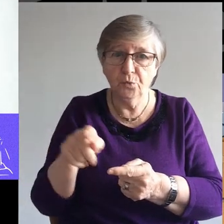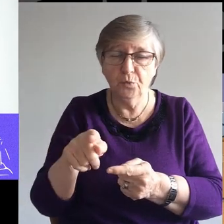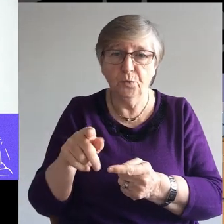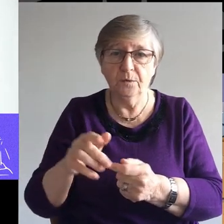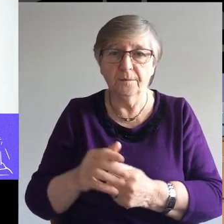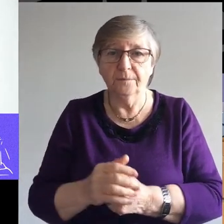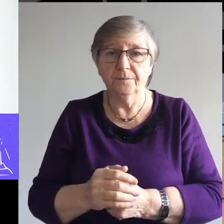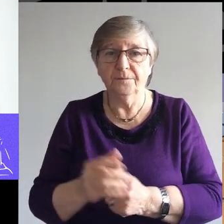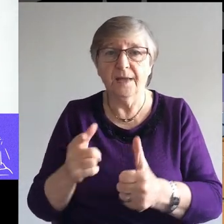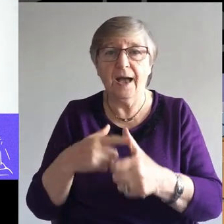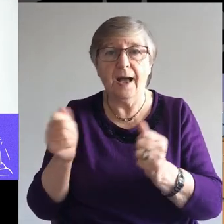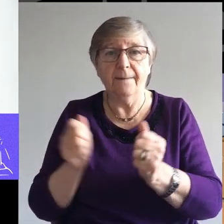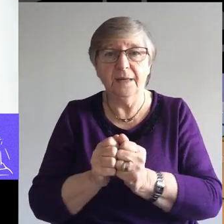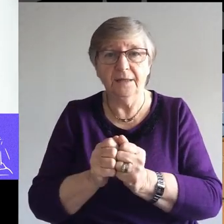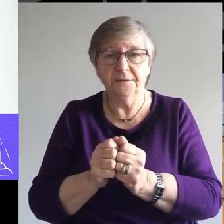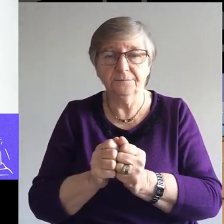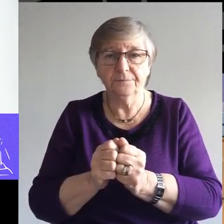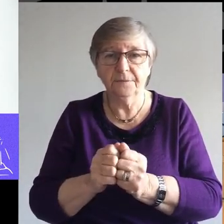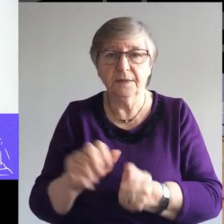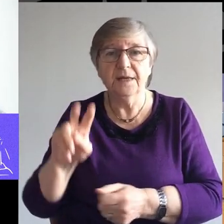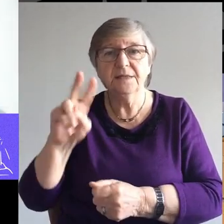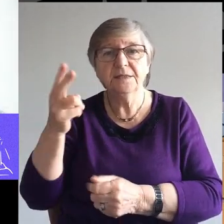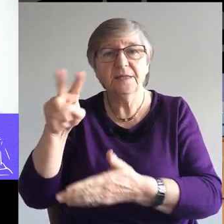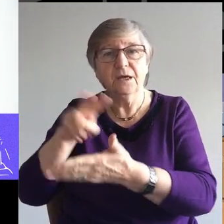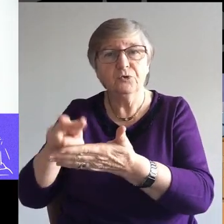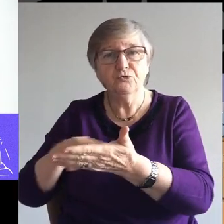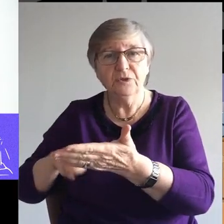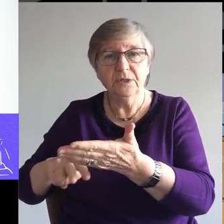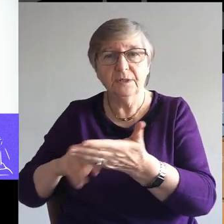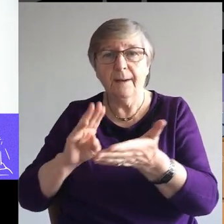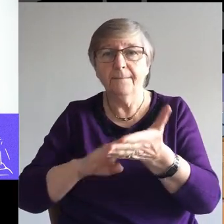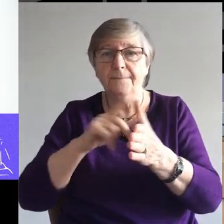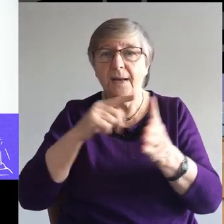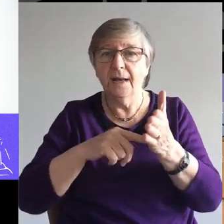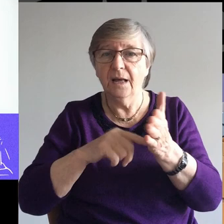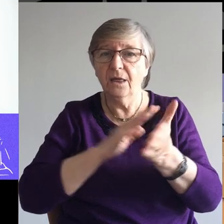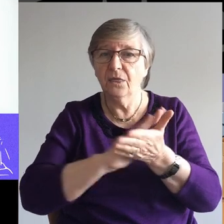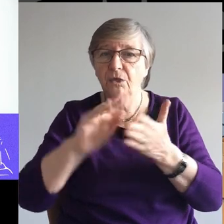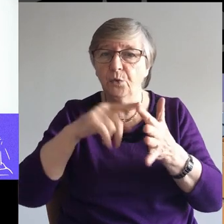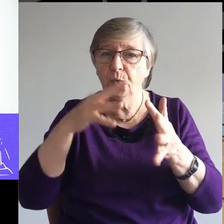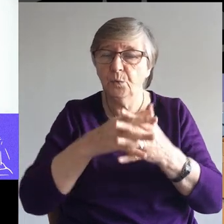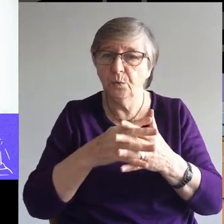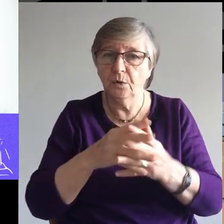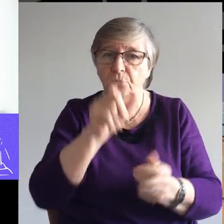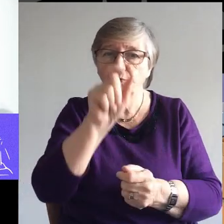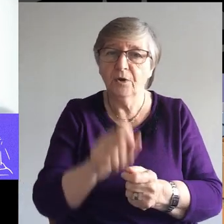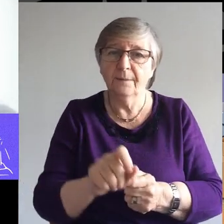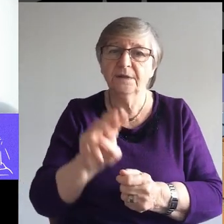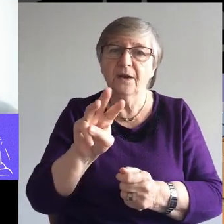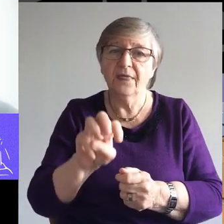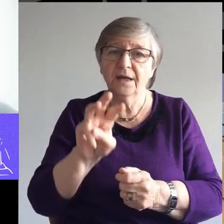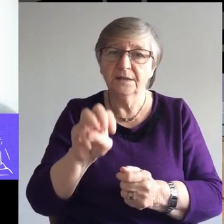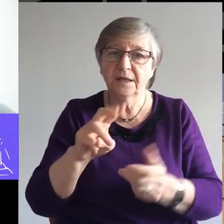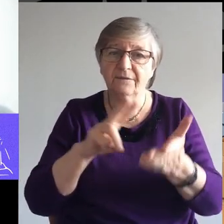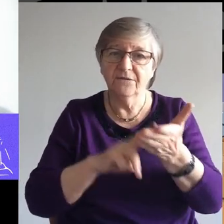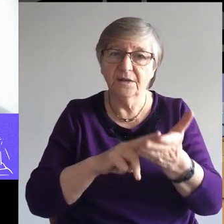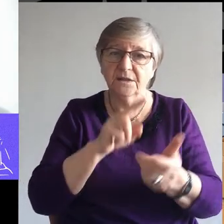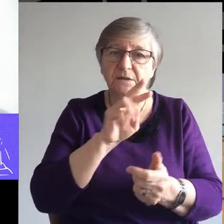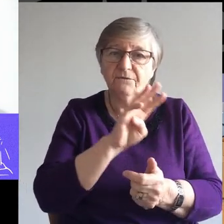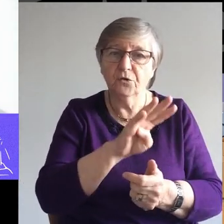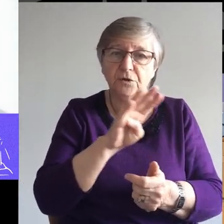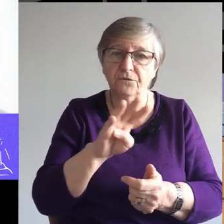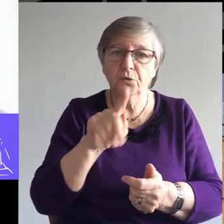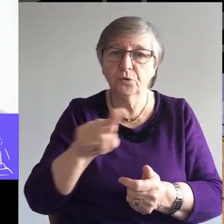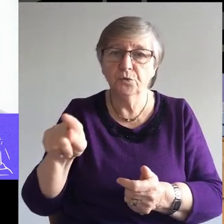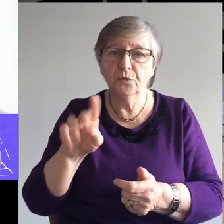Amen. The second reading is from Matthew chapter 13, verses 44 and